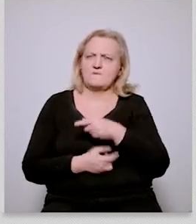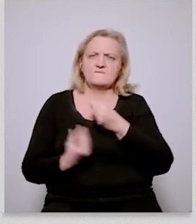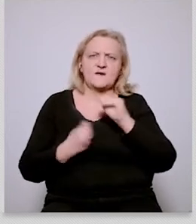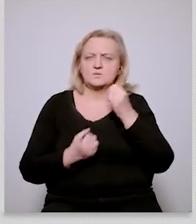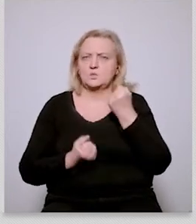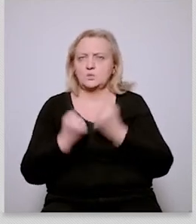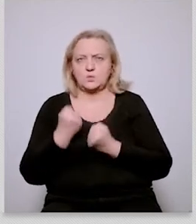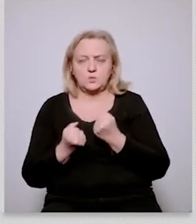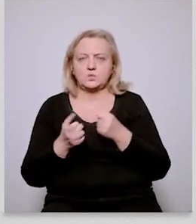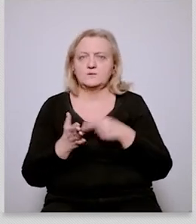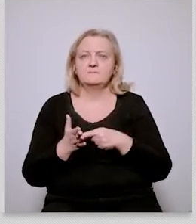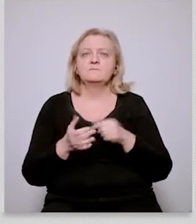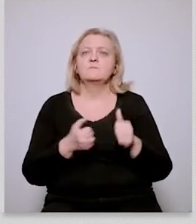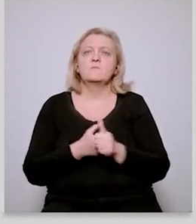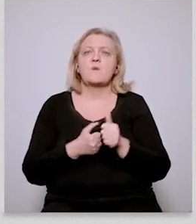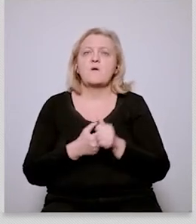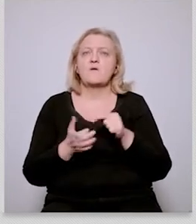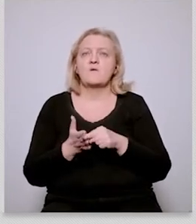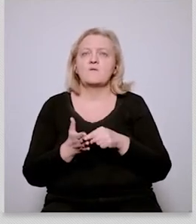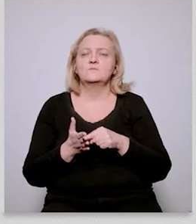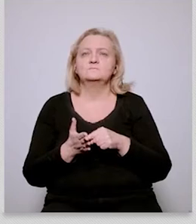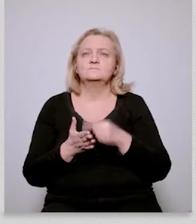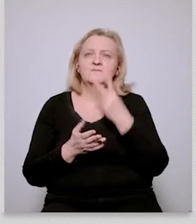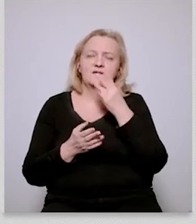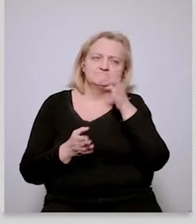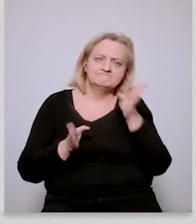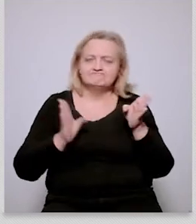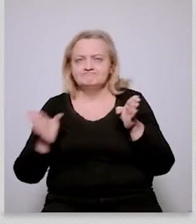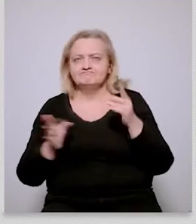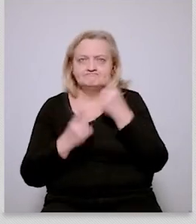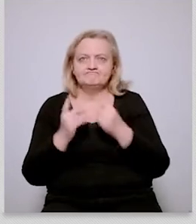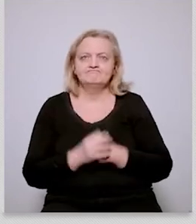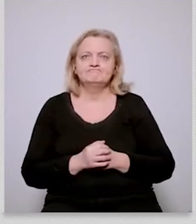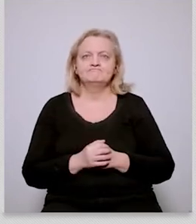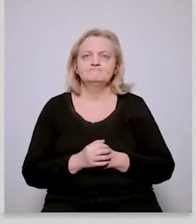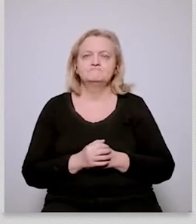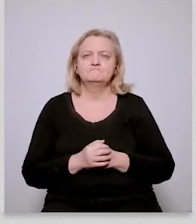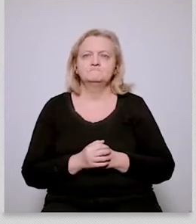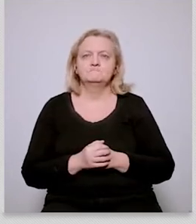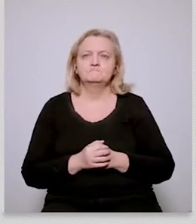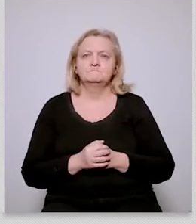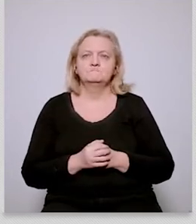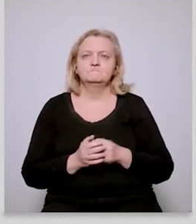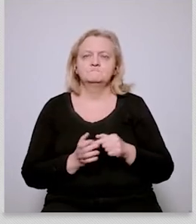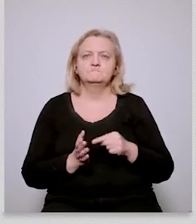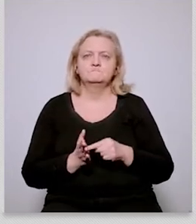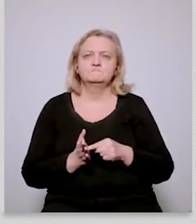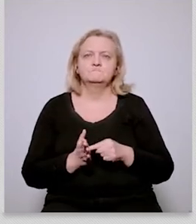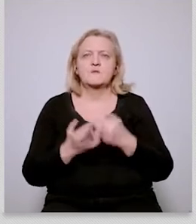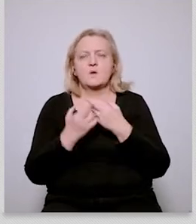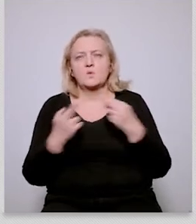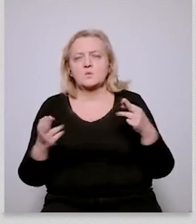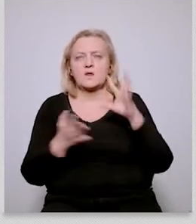and political terms that took place um in in the 1990s but aside from that i mean you know